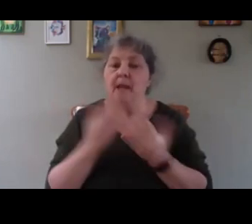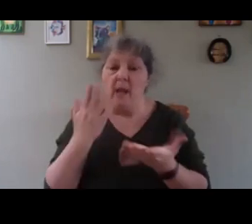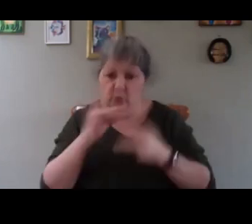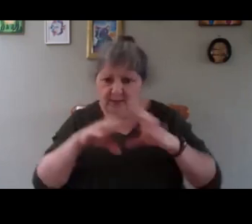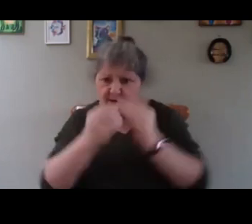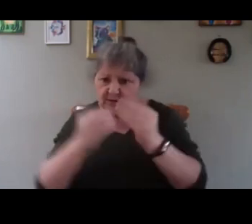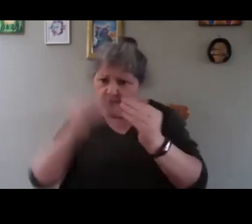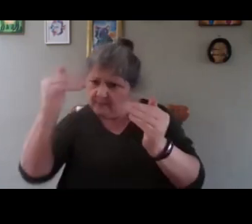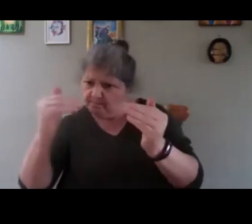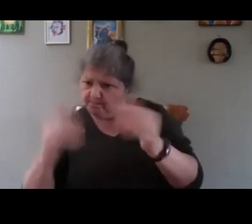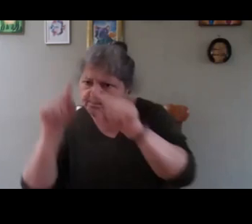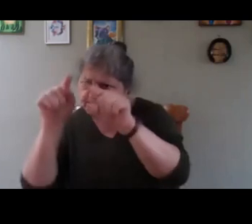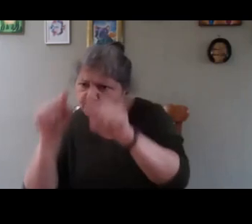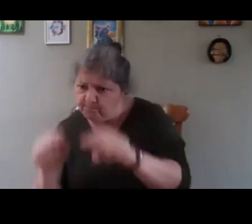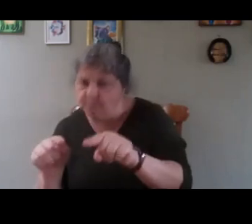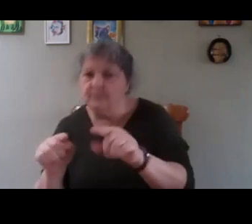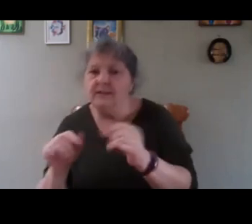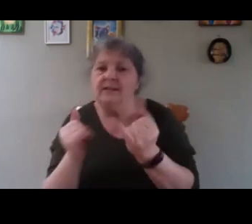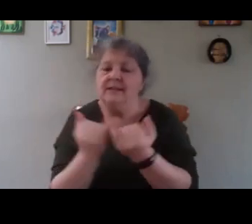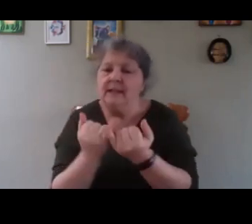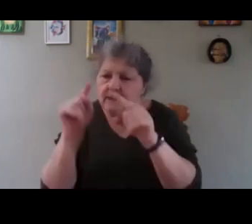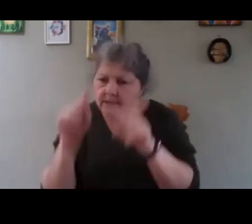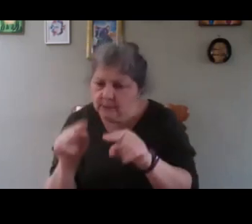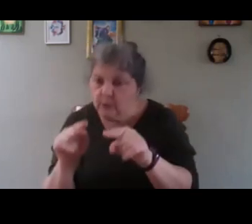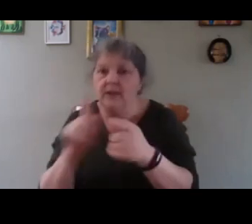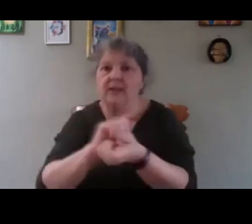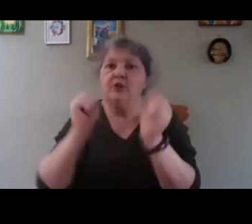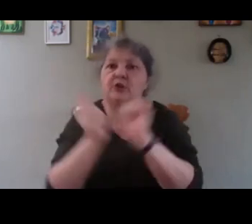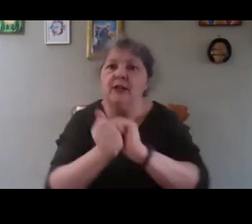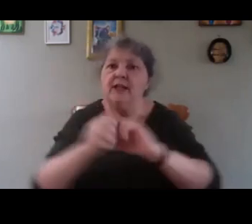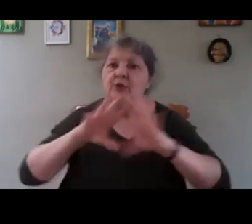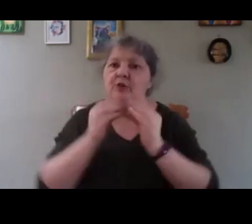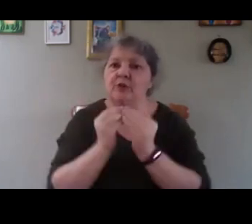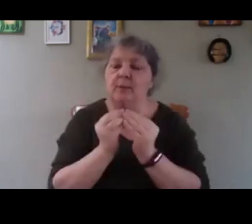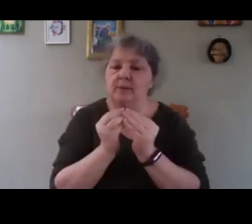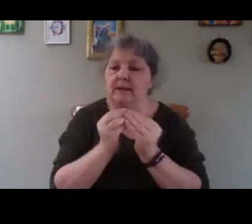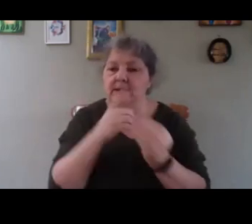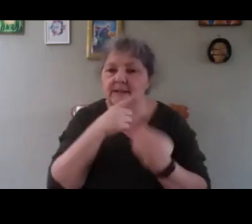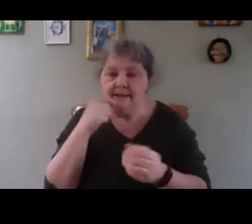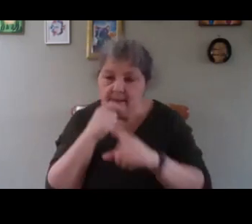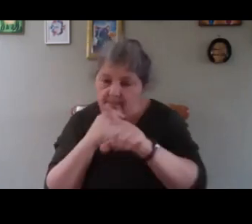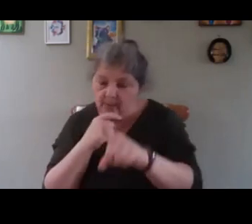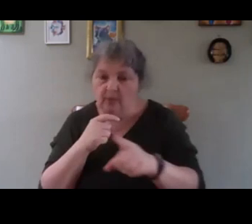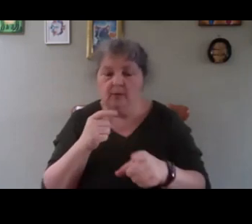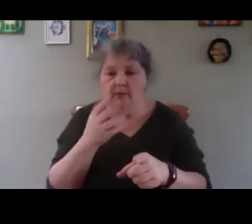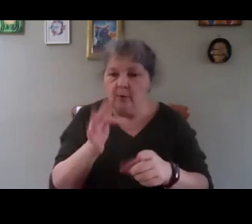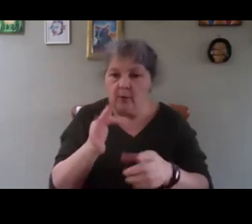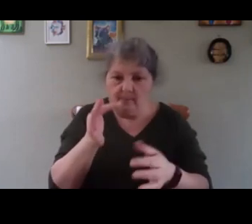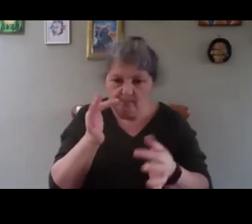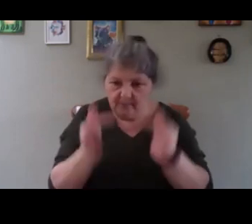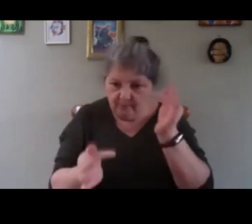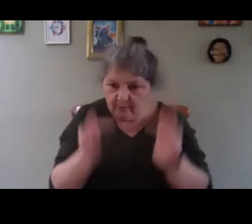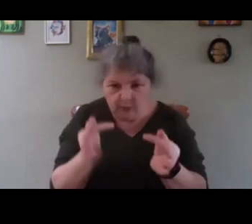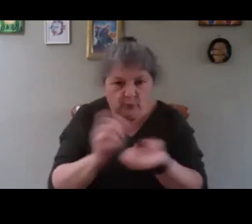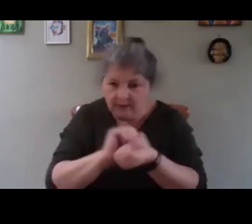is like alchemy. you can transform something simple and fresh into something beautiful.